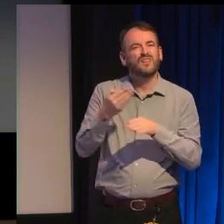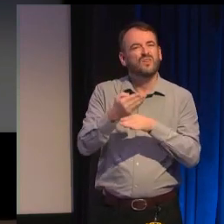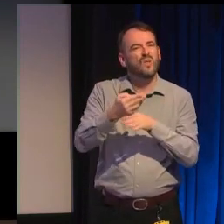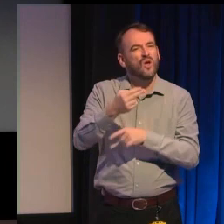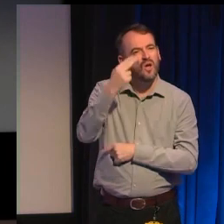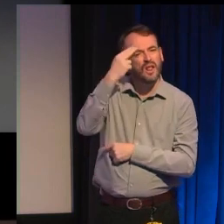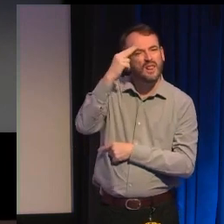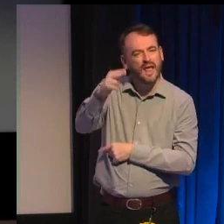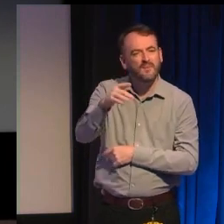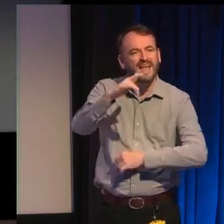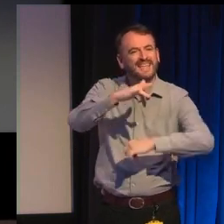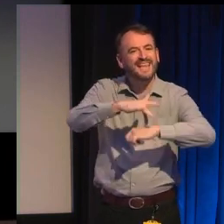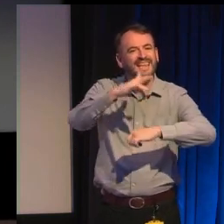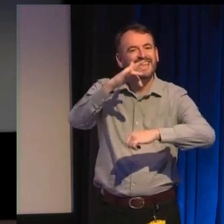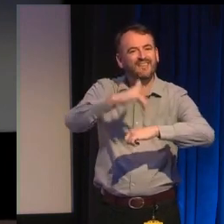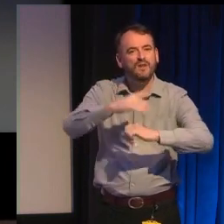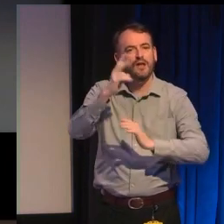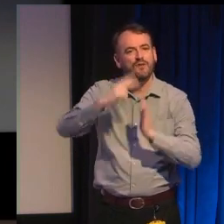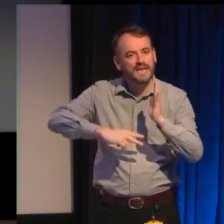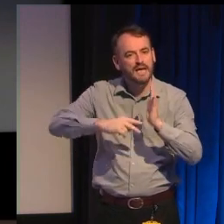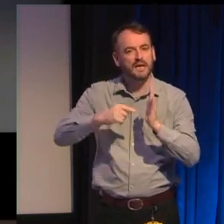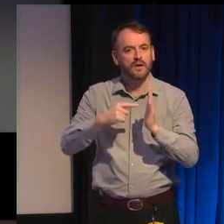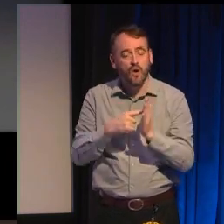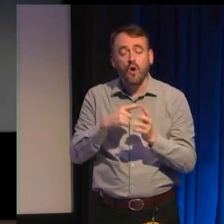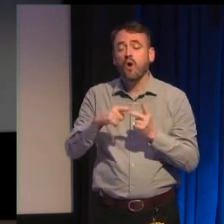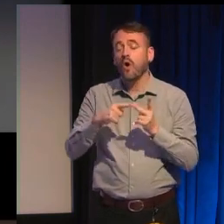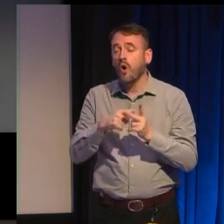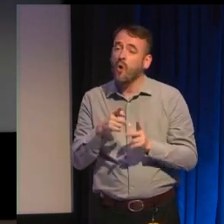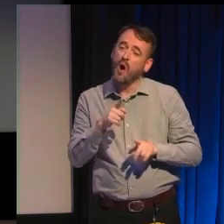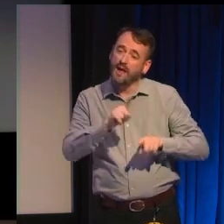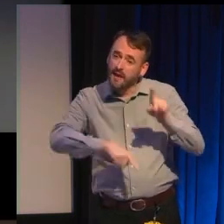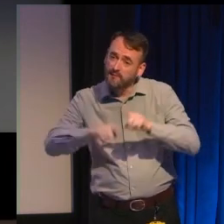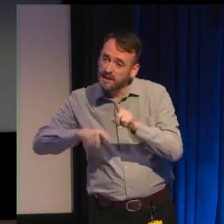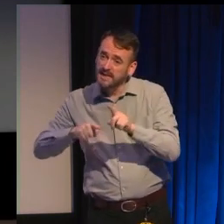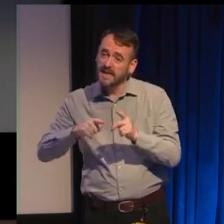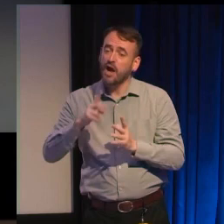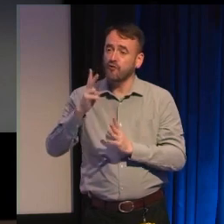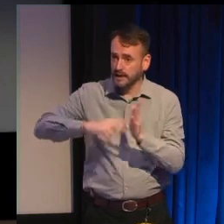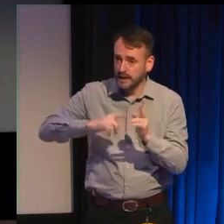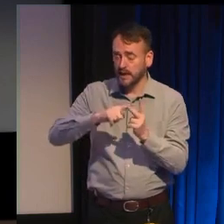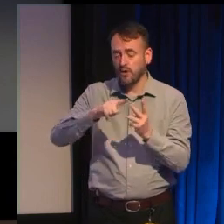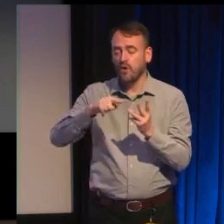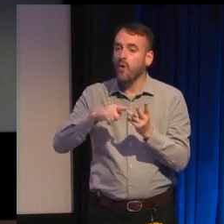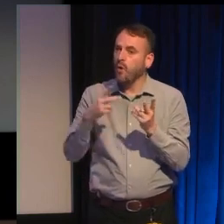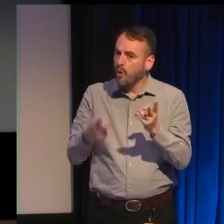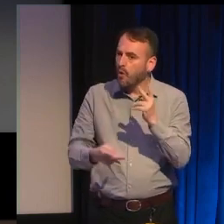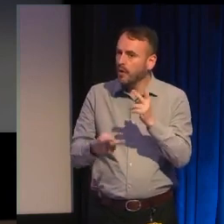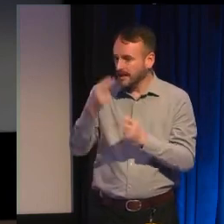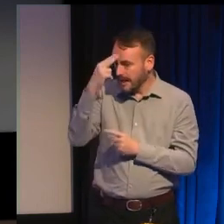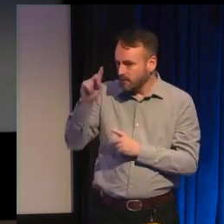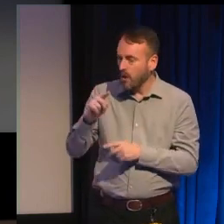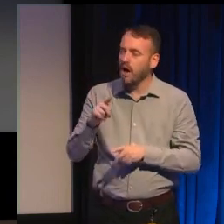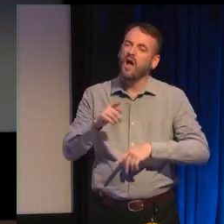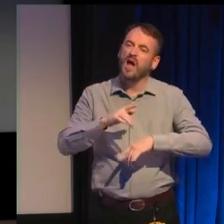diversity reading or diversity editing to emphasize the active role that these editorial professionals play in